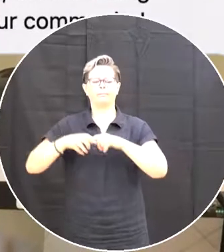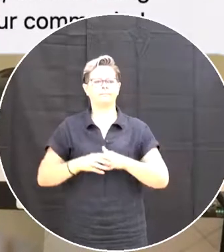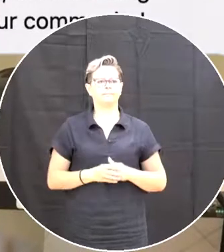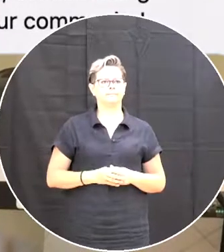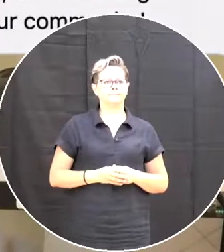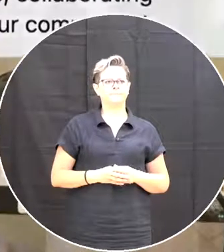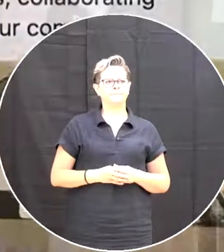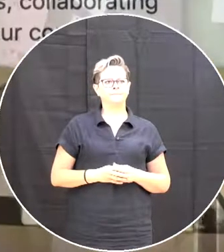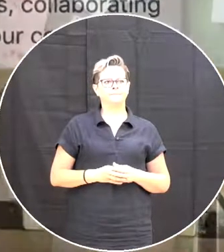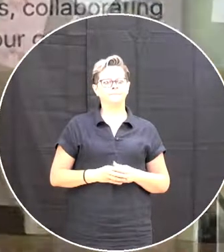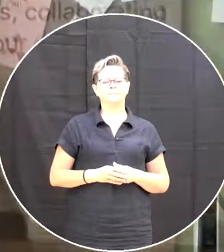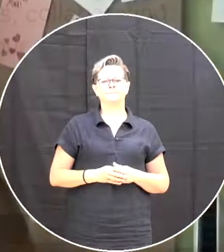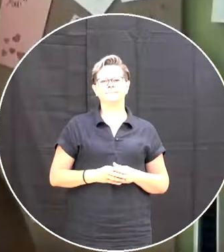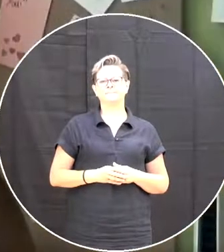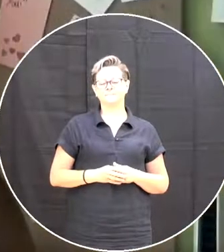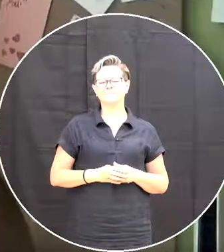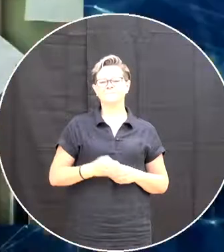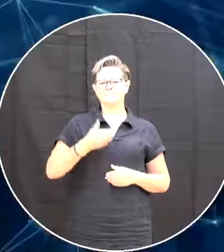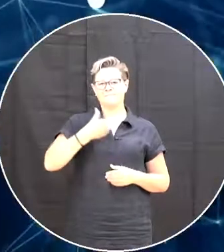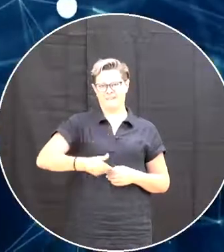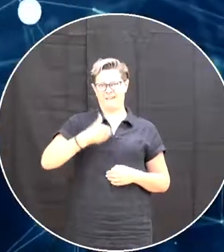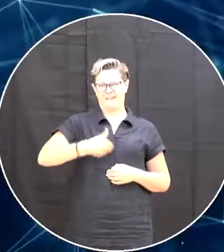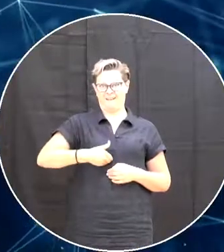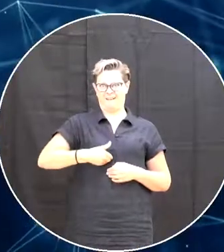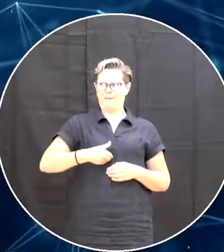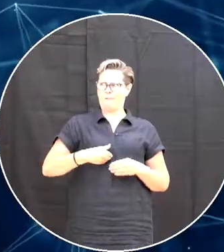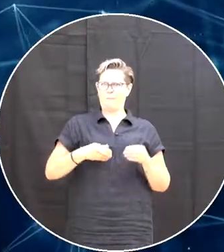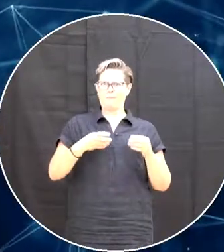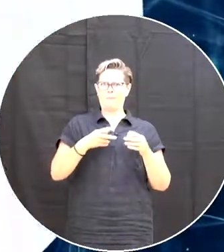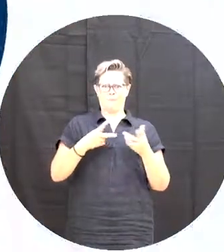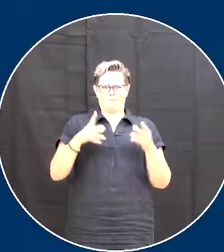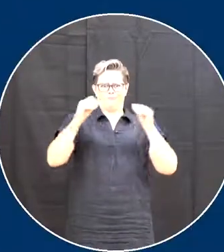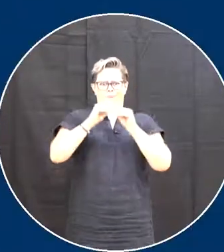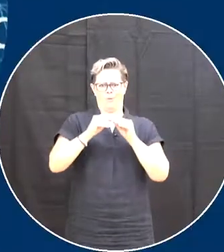And I'm more involved and more excited